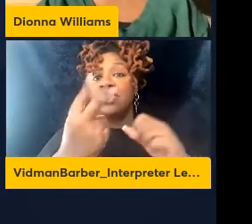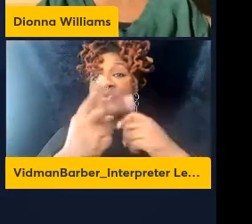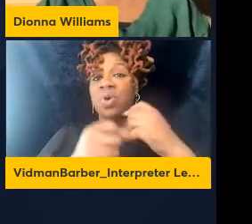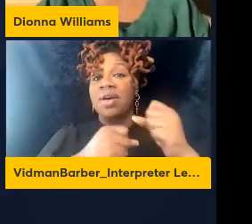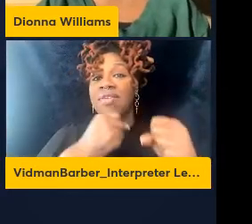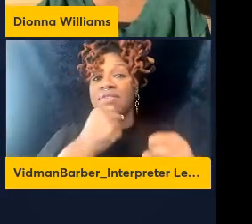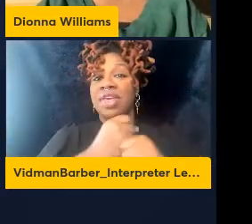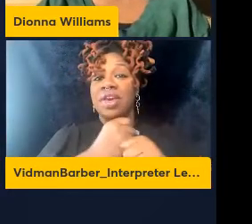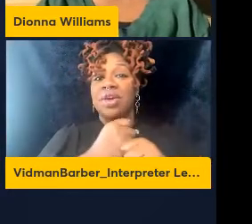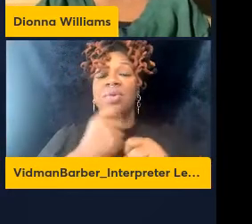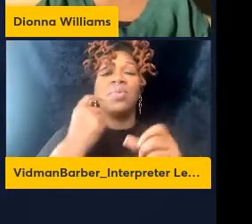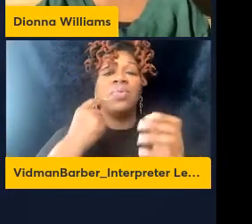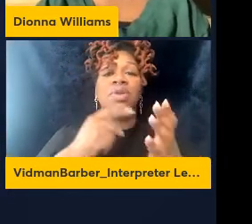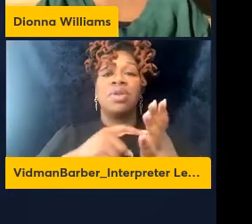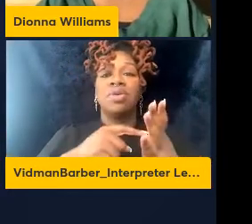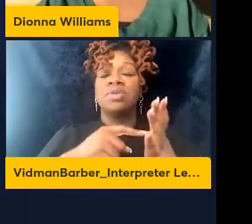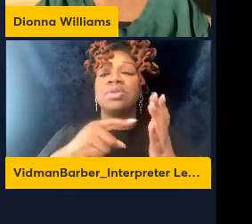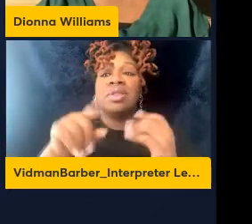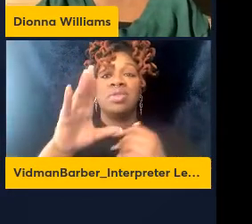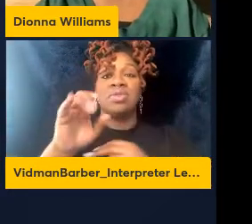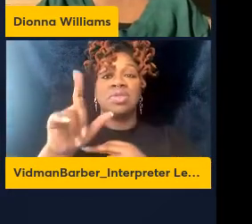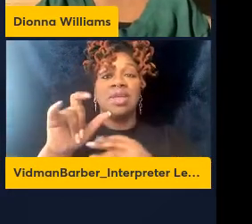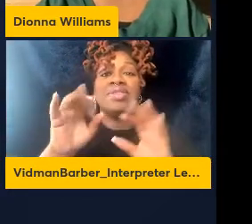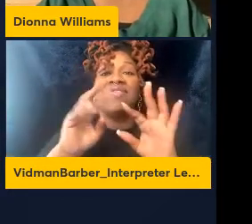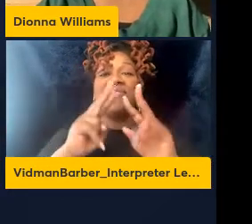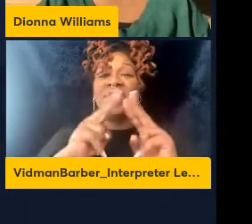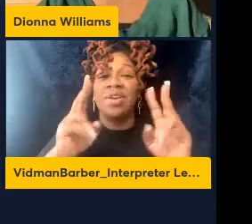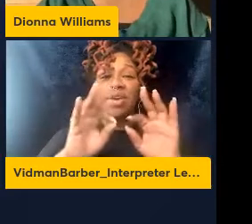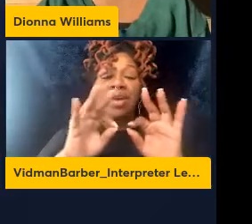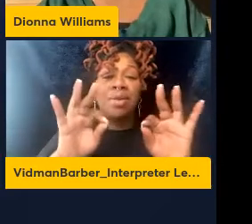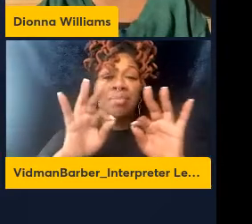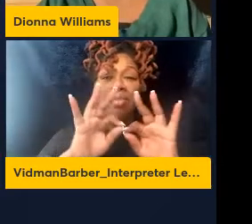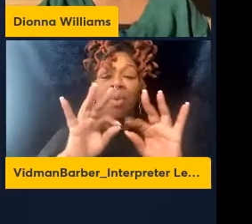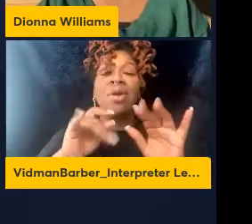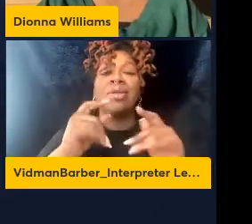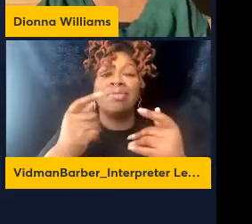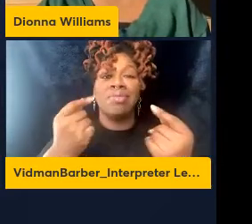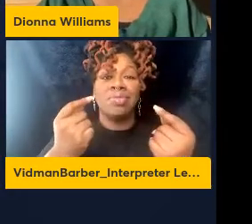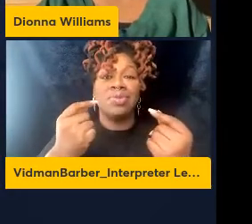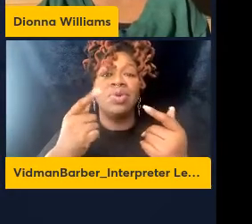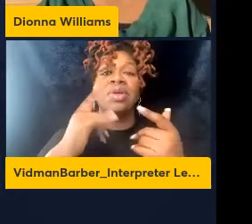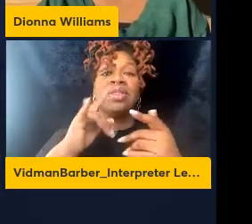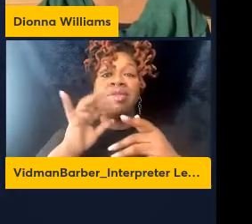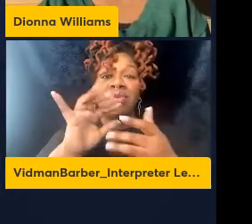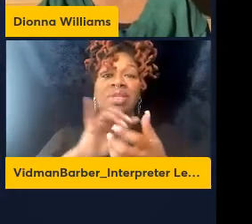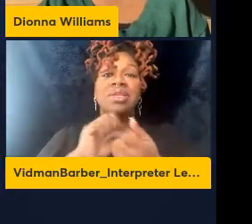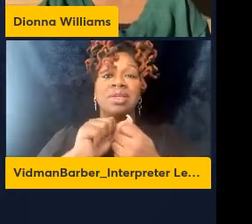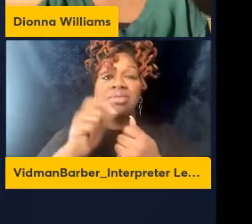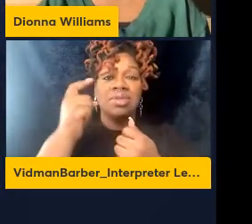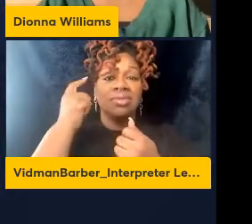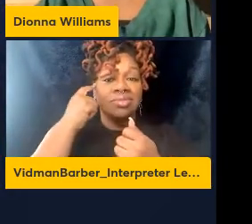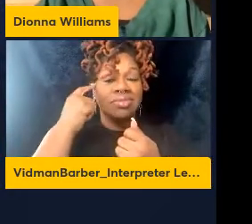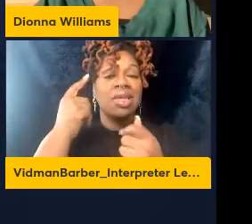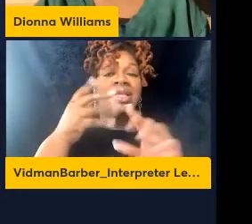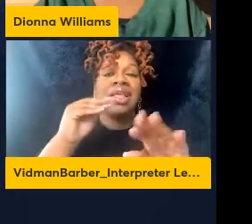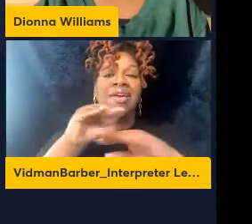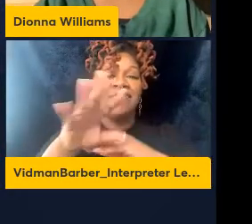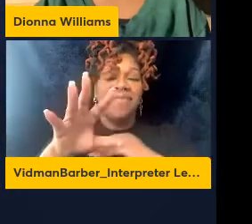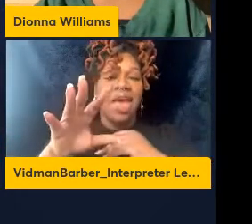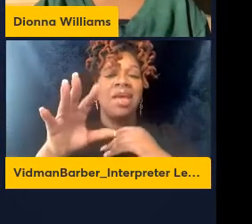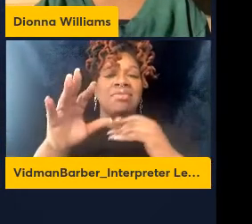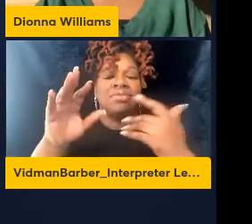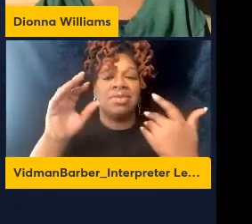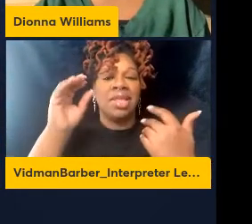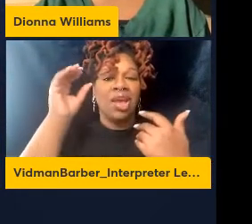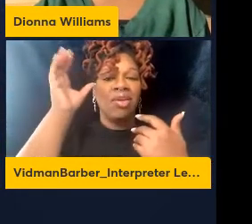cells are quite important in damaging the brain, preventing a neuroinflammatory environment that promotes cognitive dysfunction. So